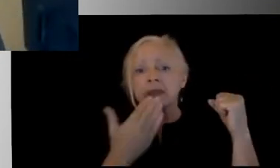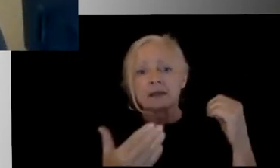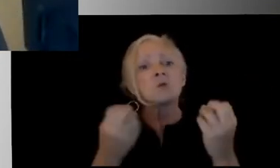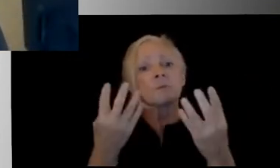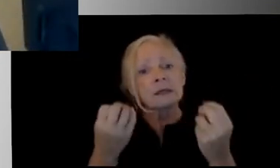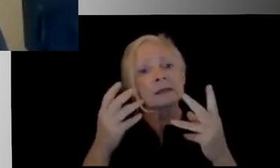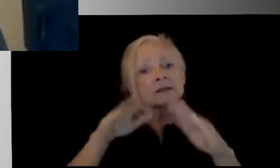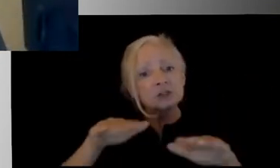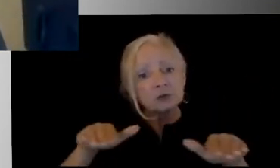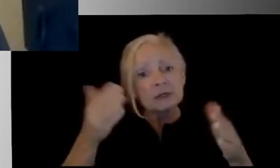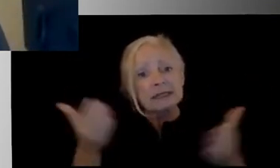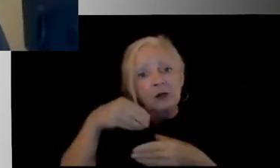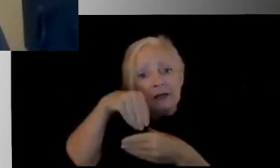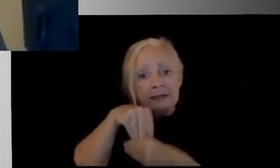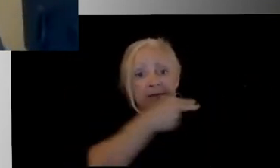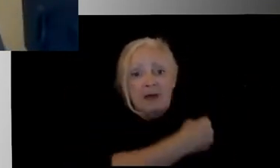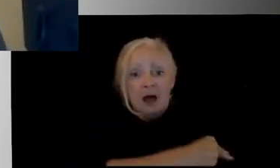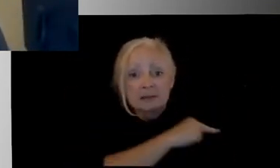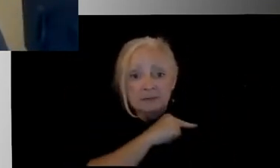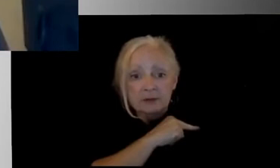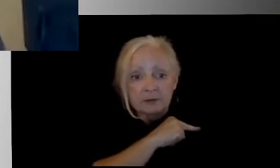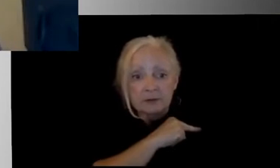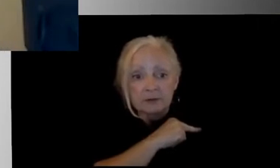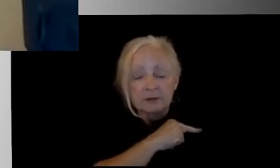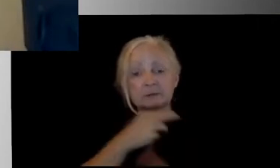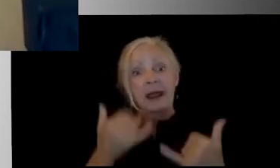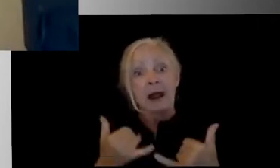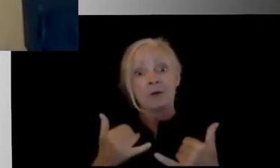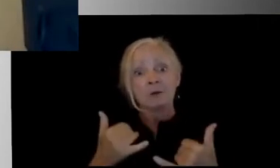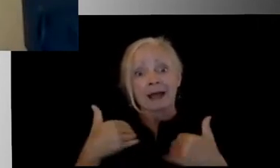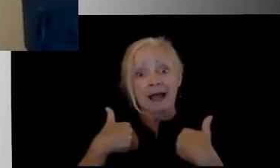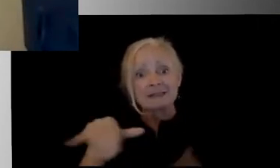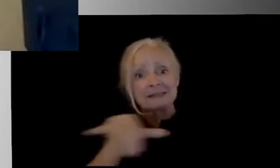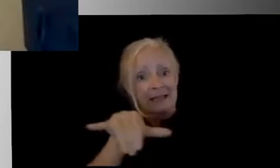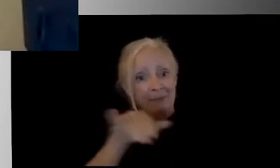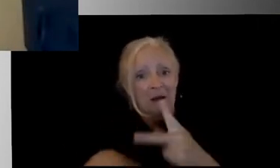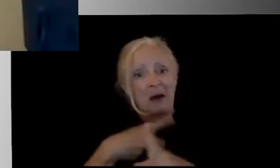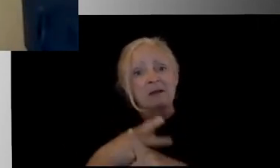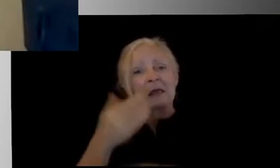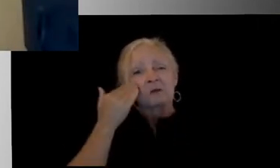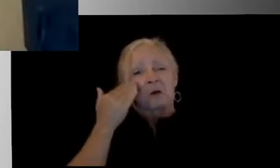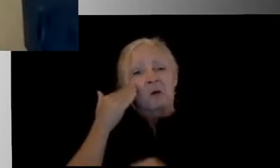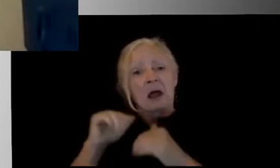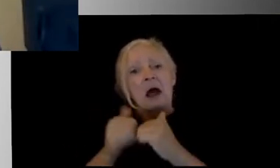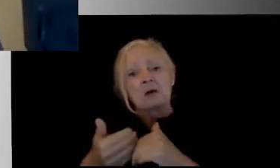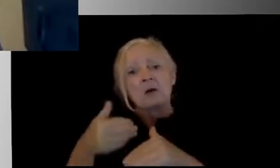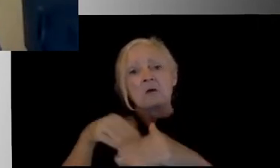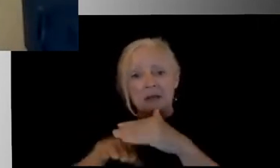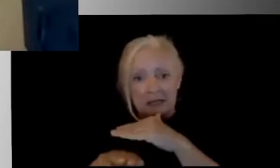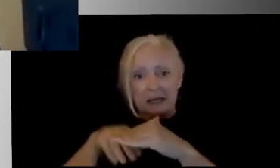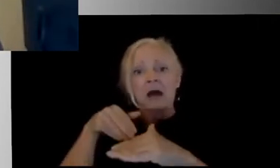here within the hospital setting do that right now, right? So, they are very fluid in coming back and forth, and so,